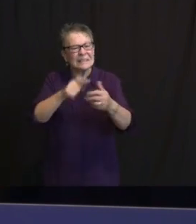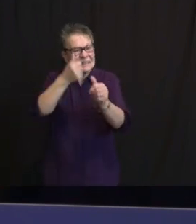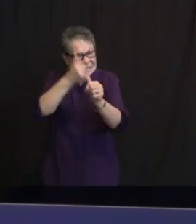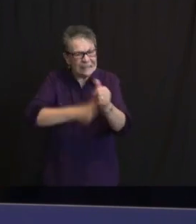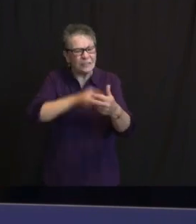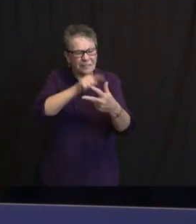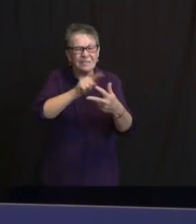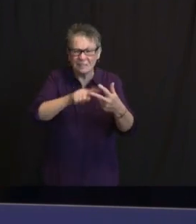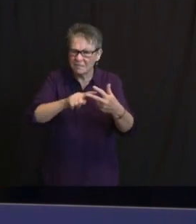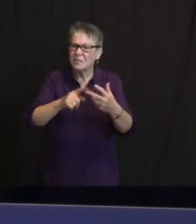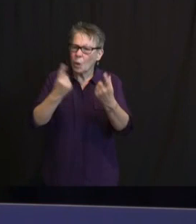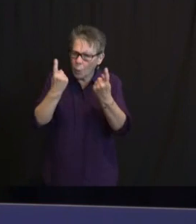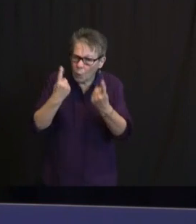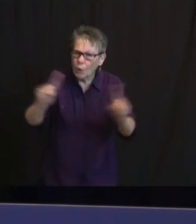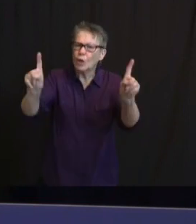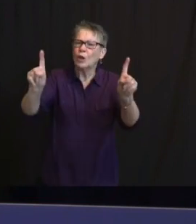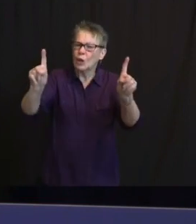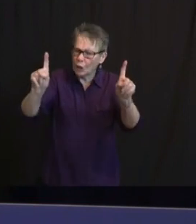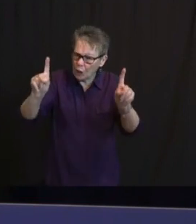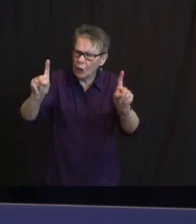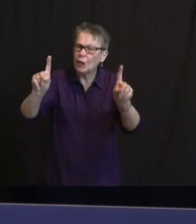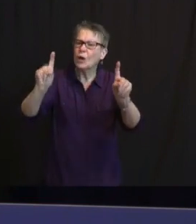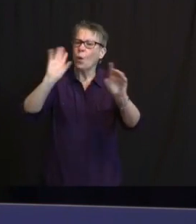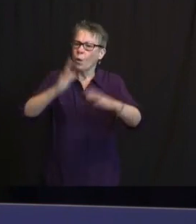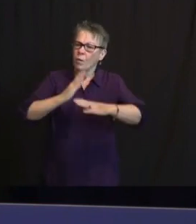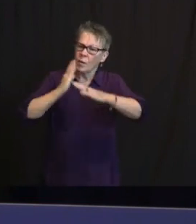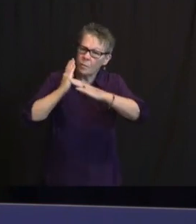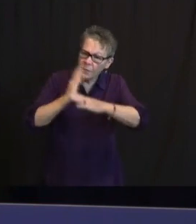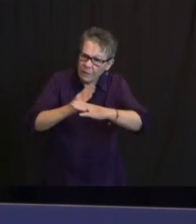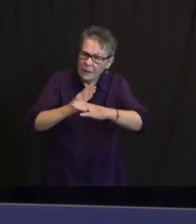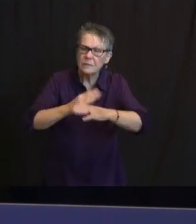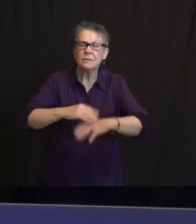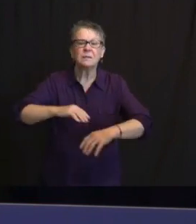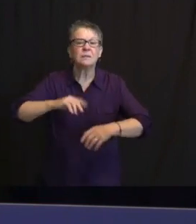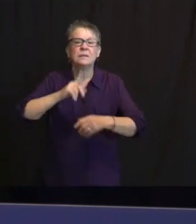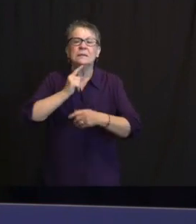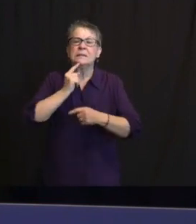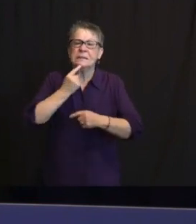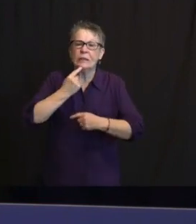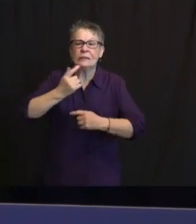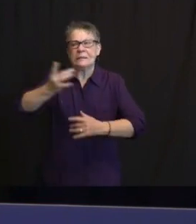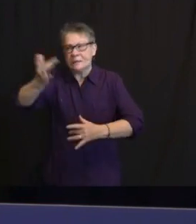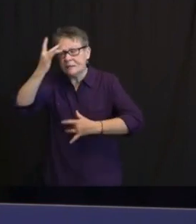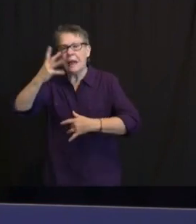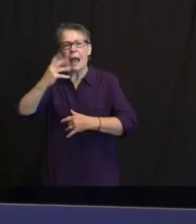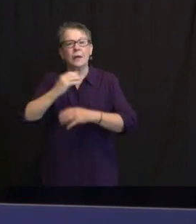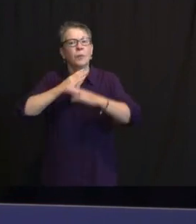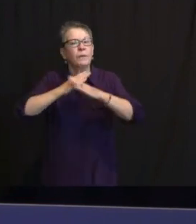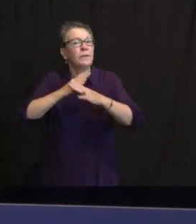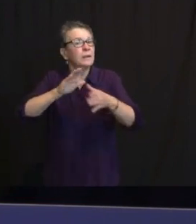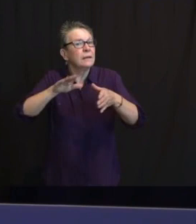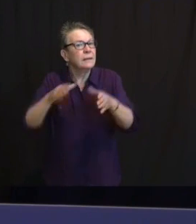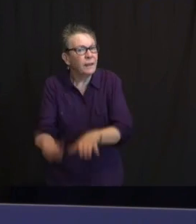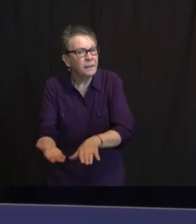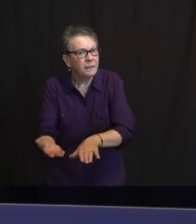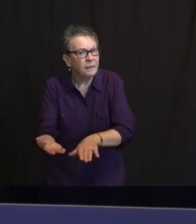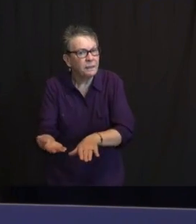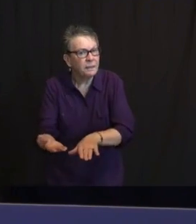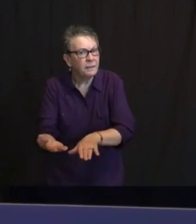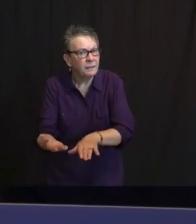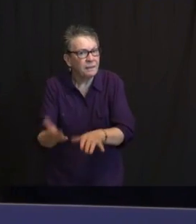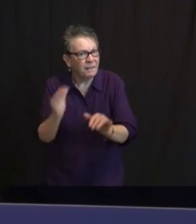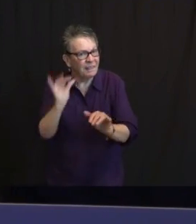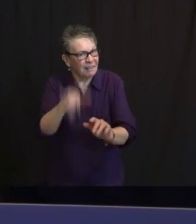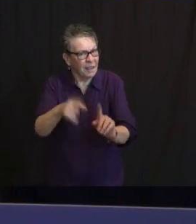HOSPITALIZATIONS, AND DEATH. THE J&J, MODERNA, AND PFIZER VACCINES ARE ALL SAFE, EFFECTIVE OPTIONS,